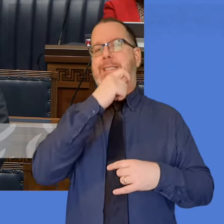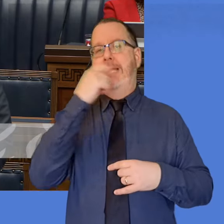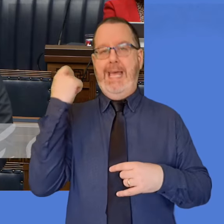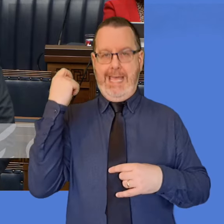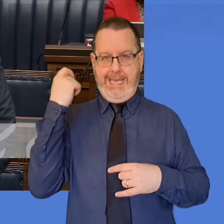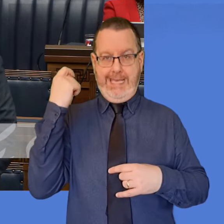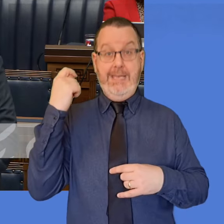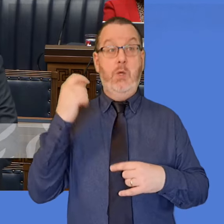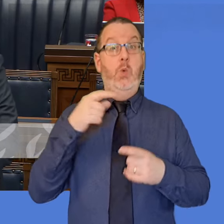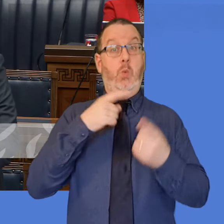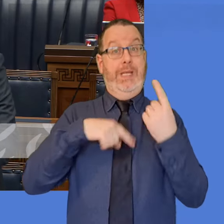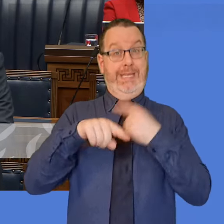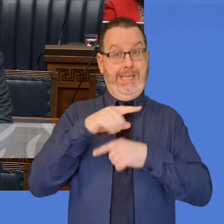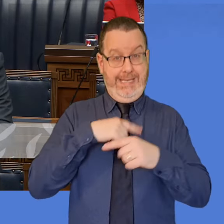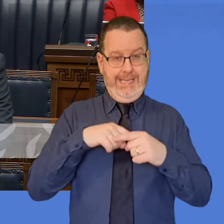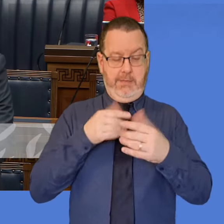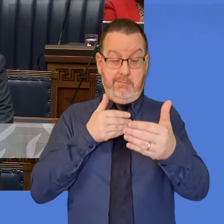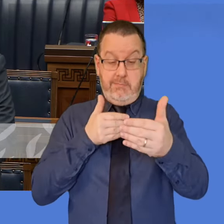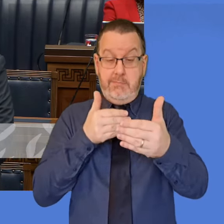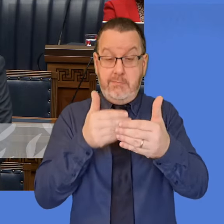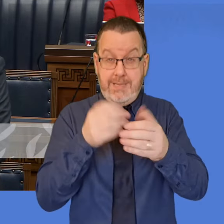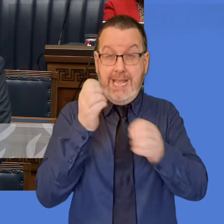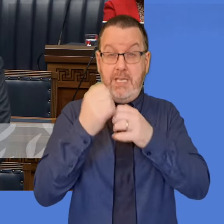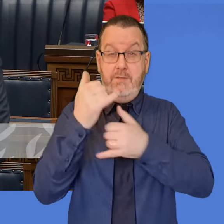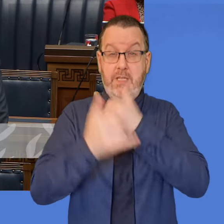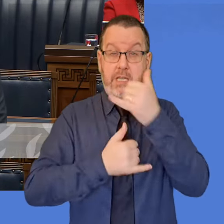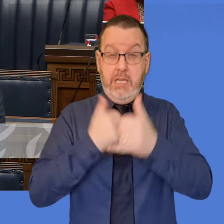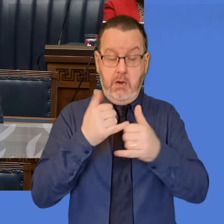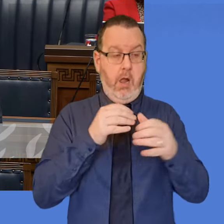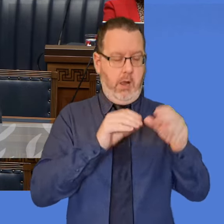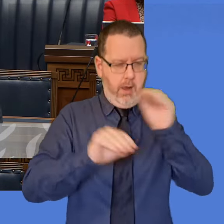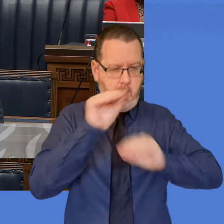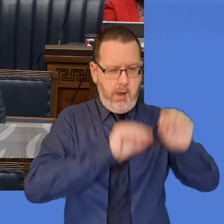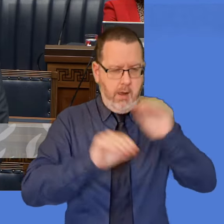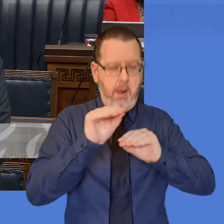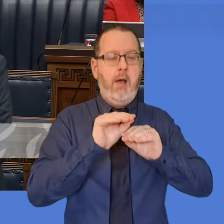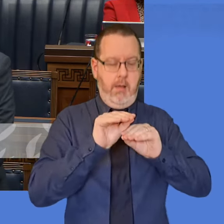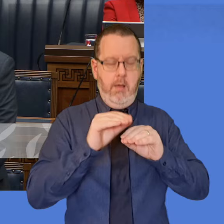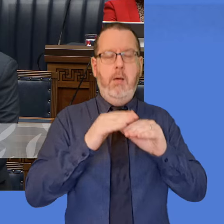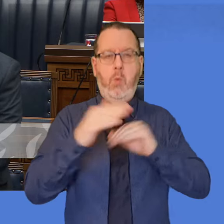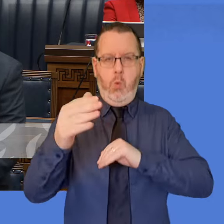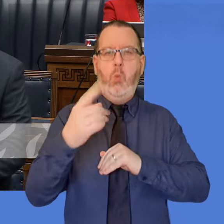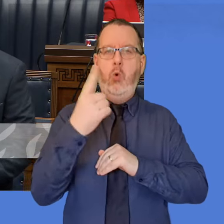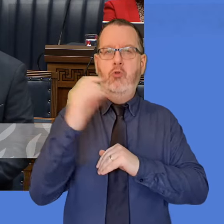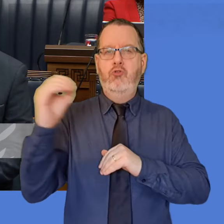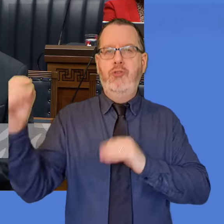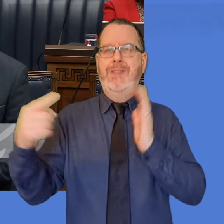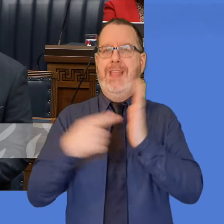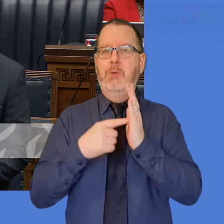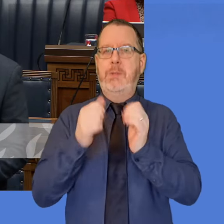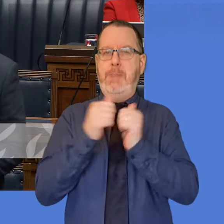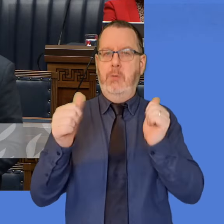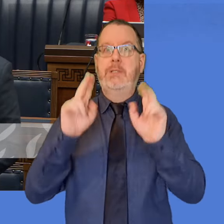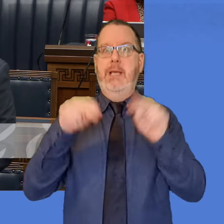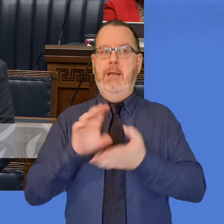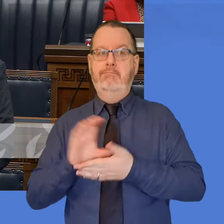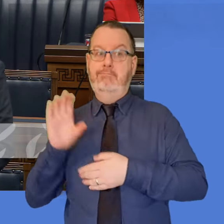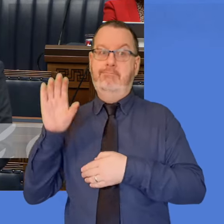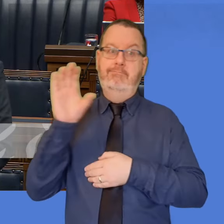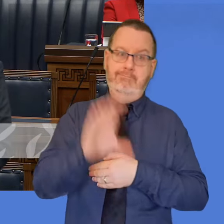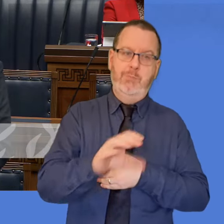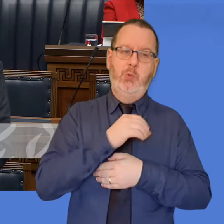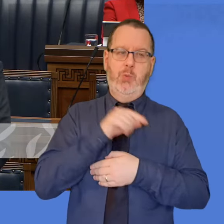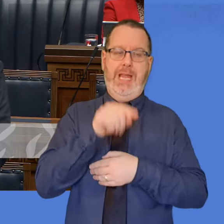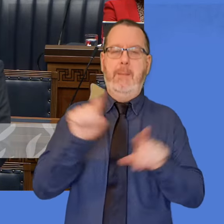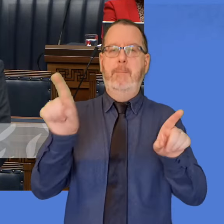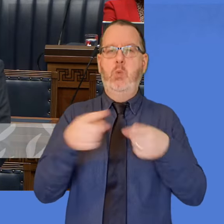a reallocation exercise as we approach the year end, I am able to allocate a further £100,000 this year to